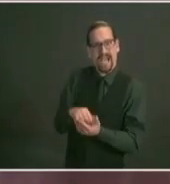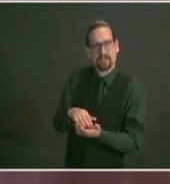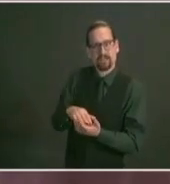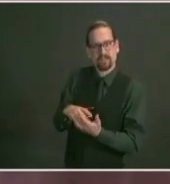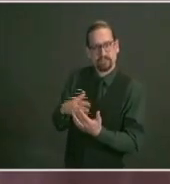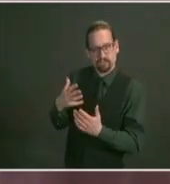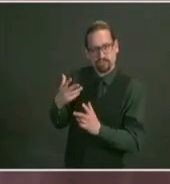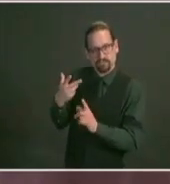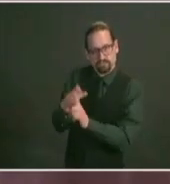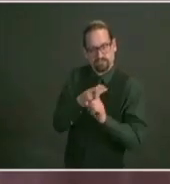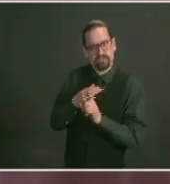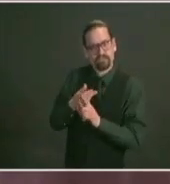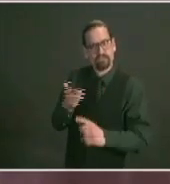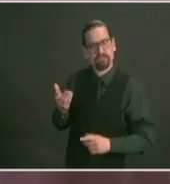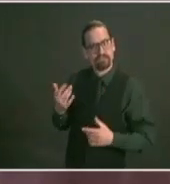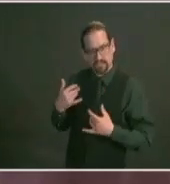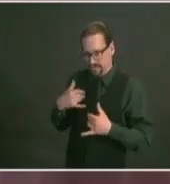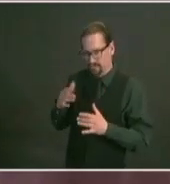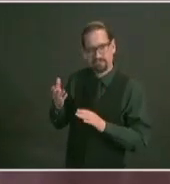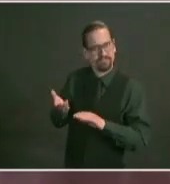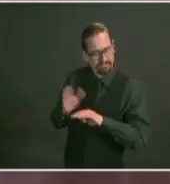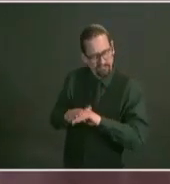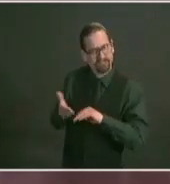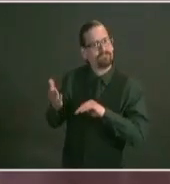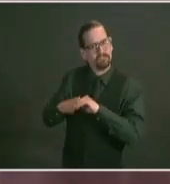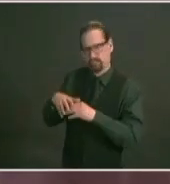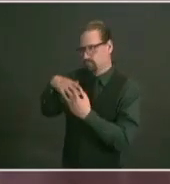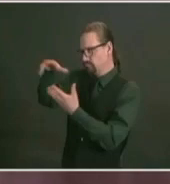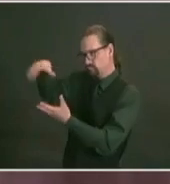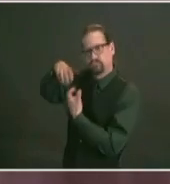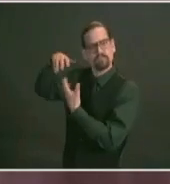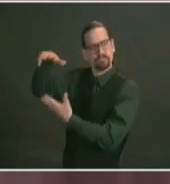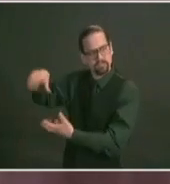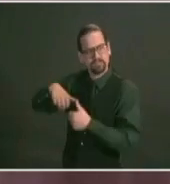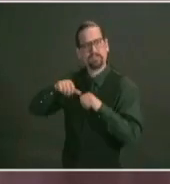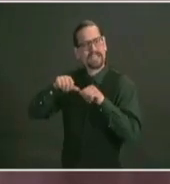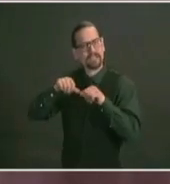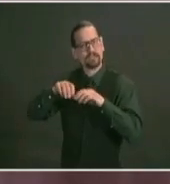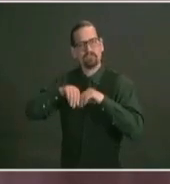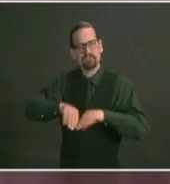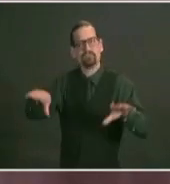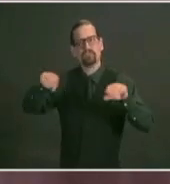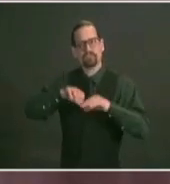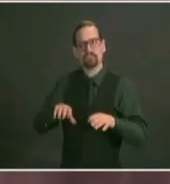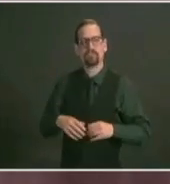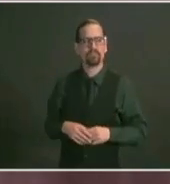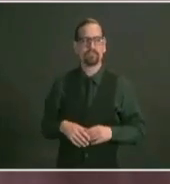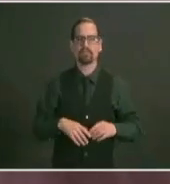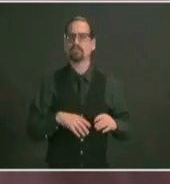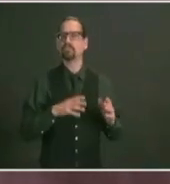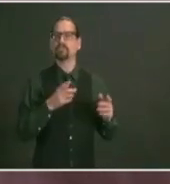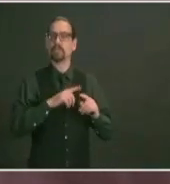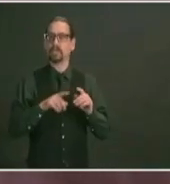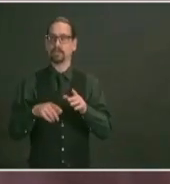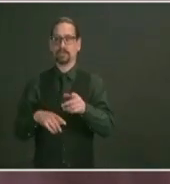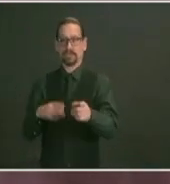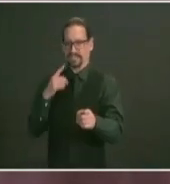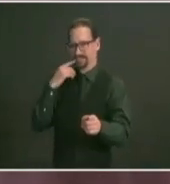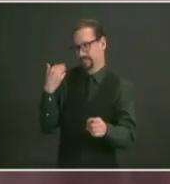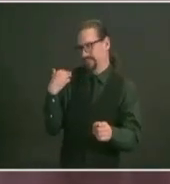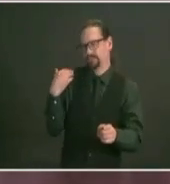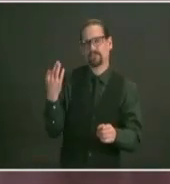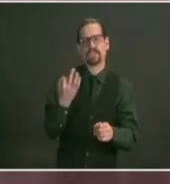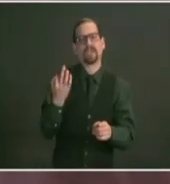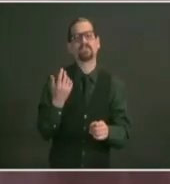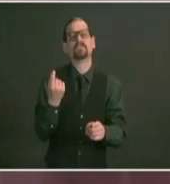going to build it out now as far as that friday that was a a two-hour three-hour type time frame and i've talked to